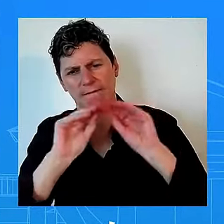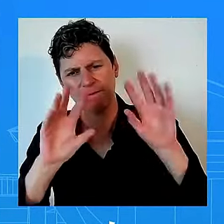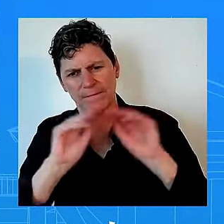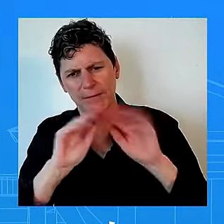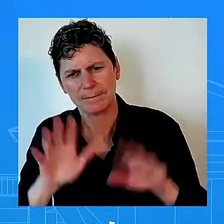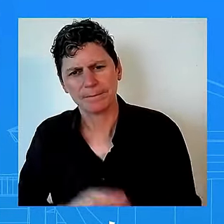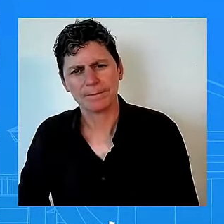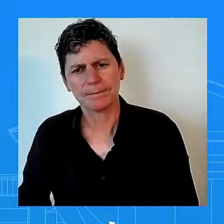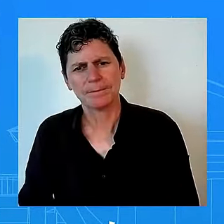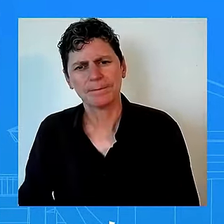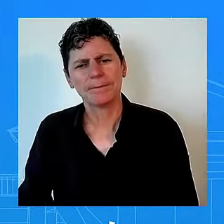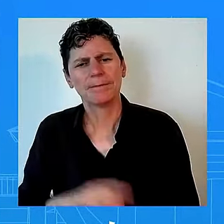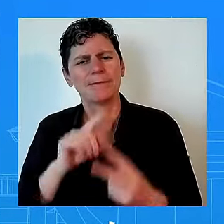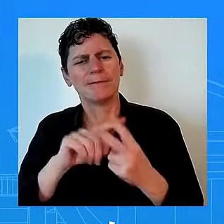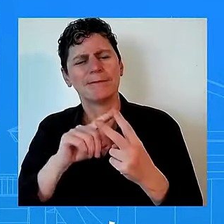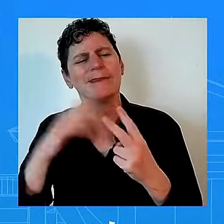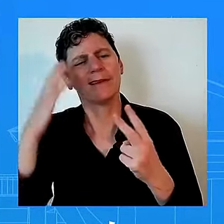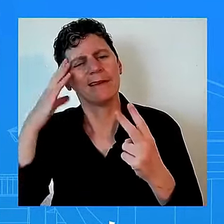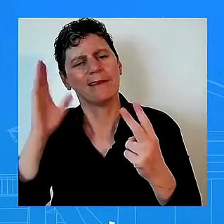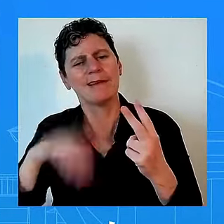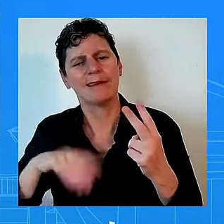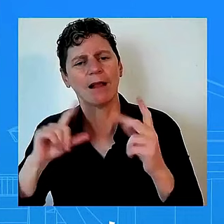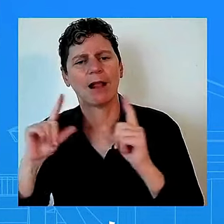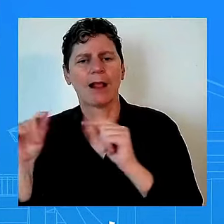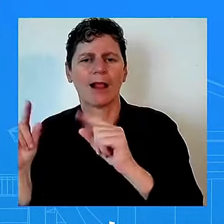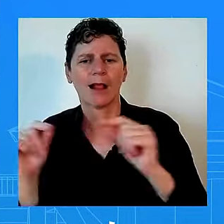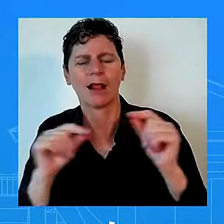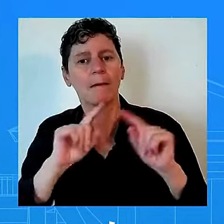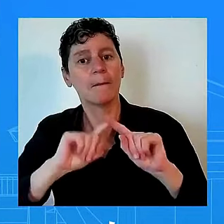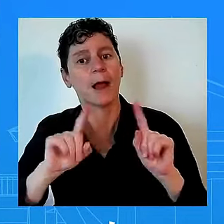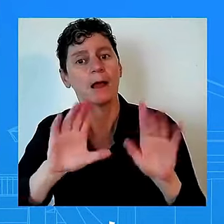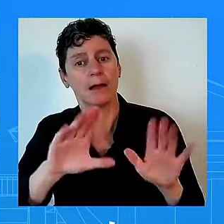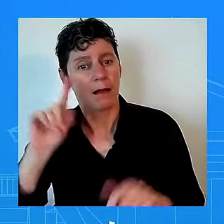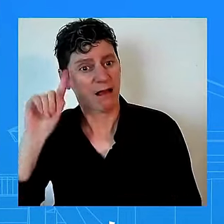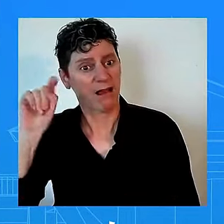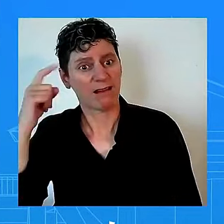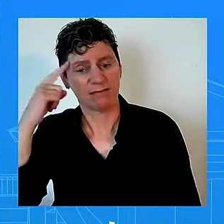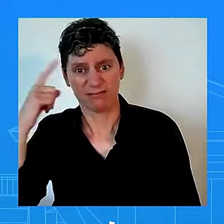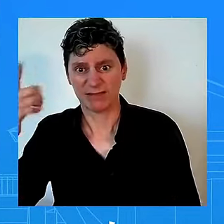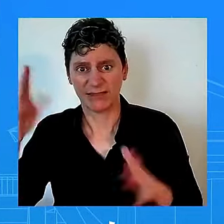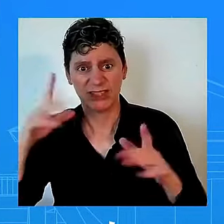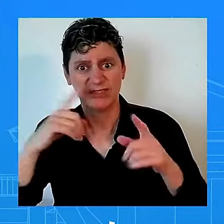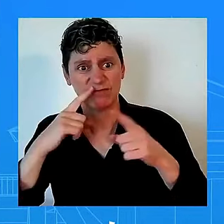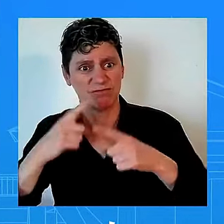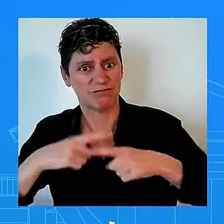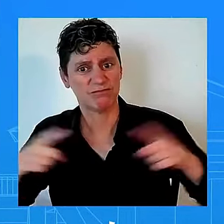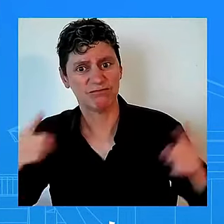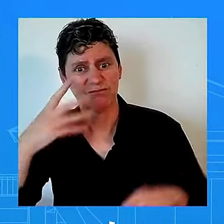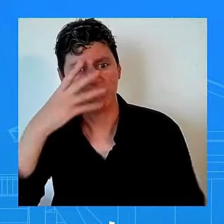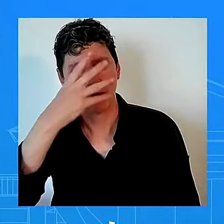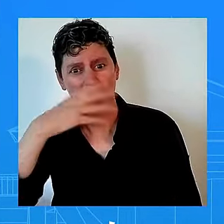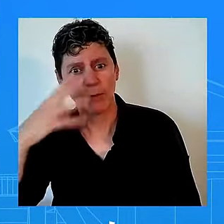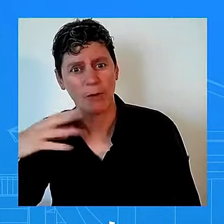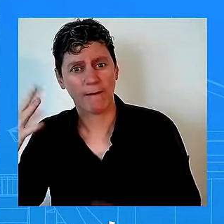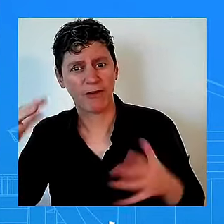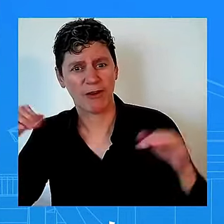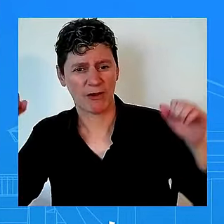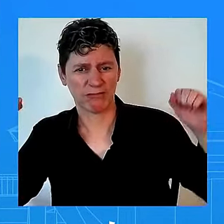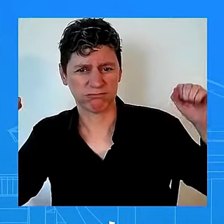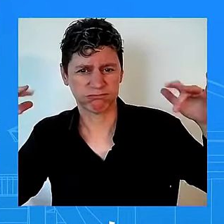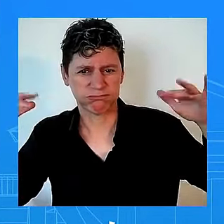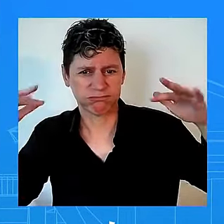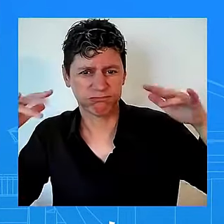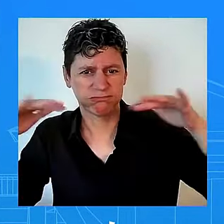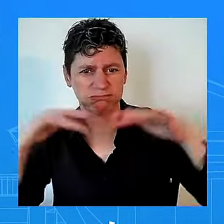that this influx of migrants has caused a significant strain on the health care and public safety system in springfield